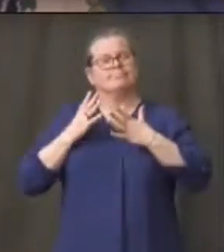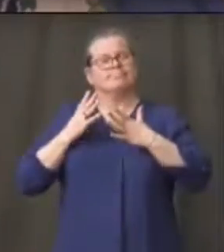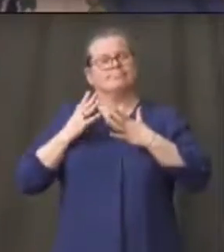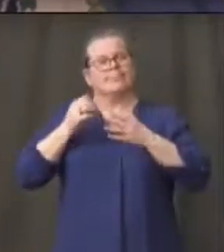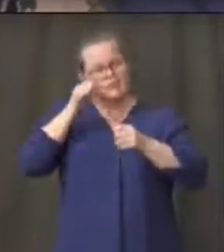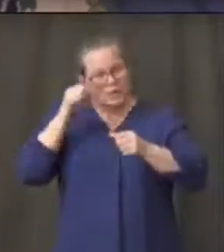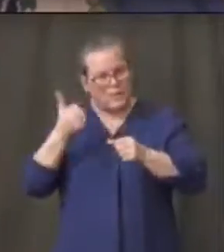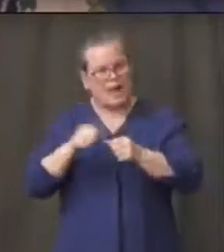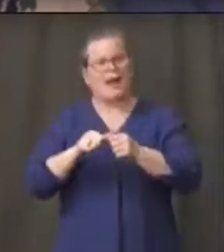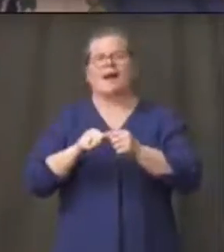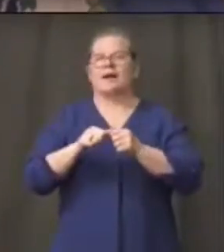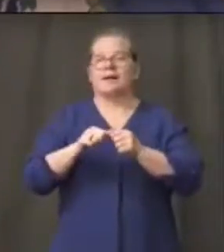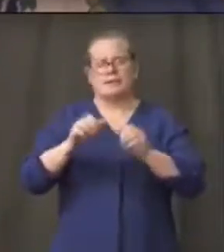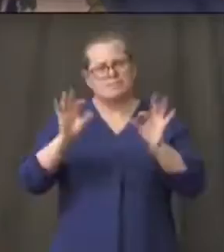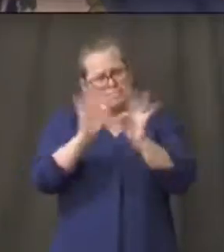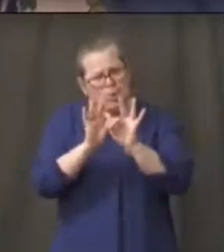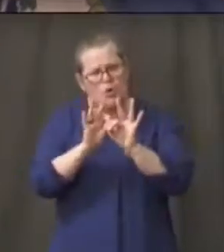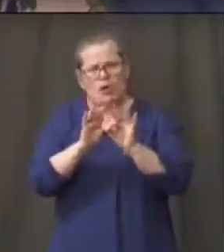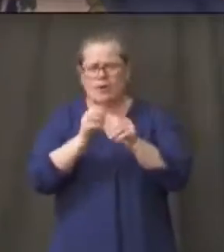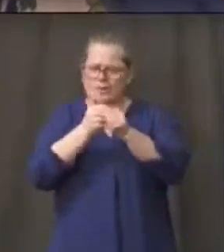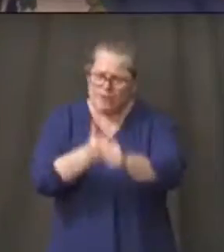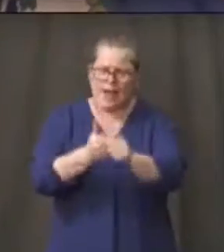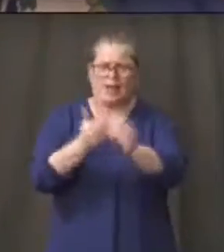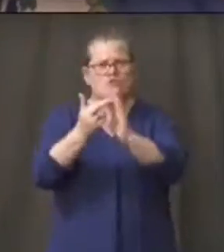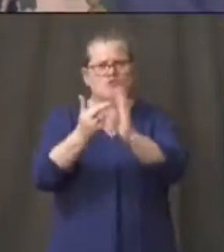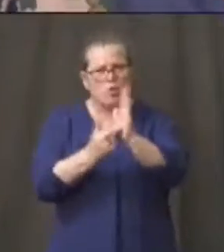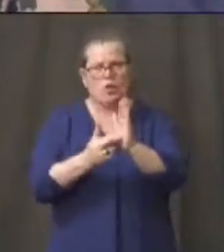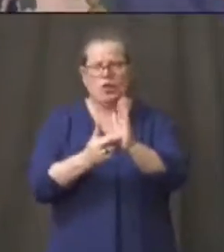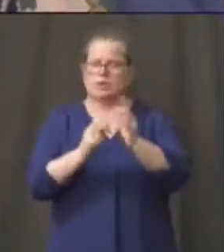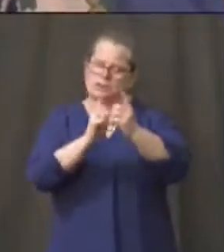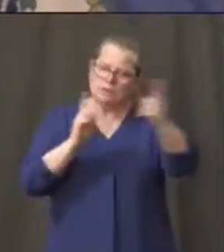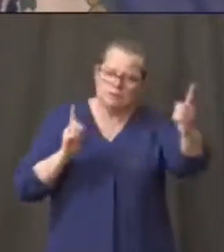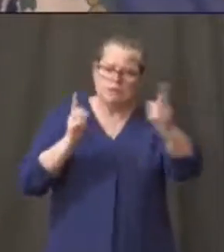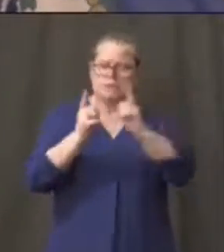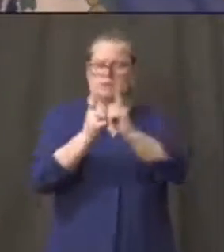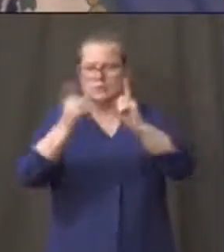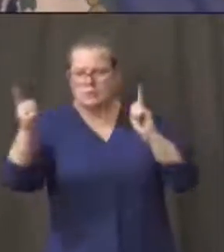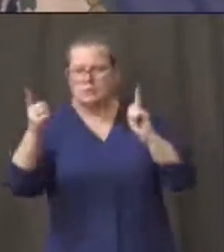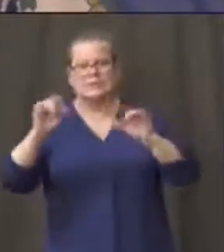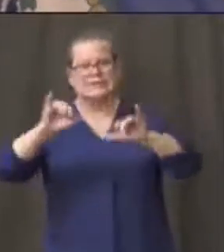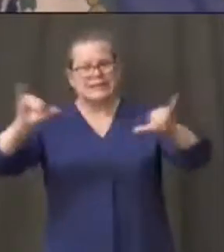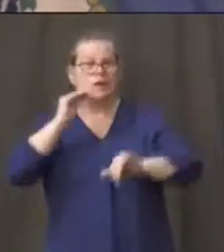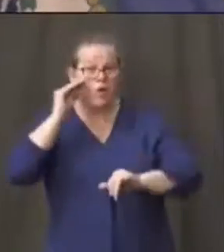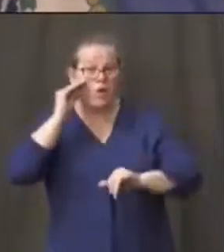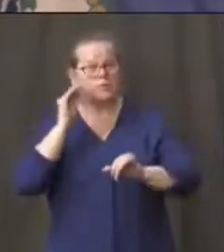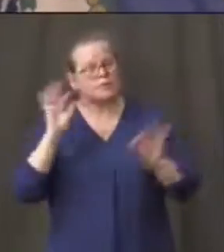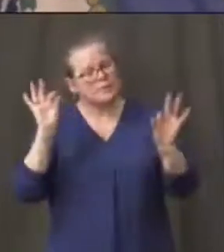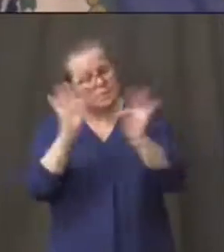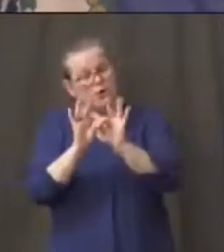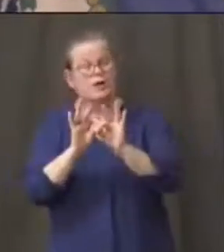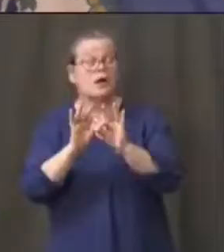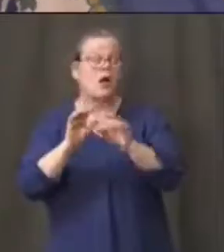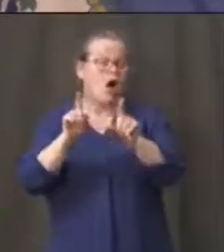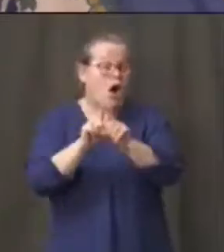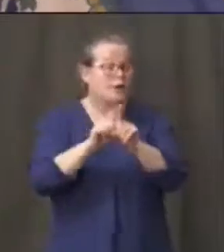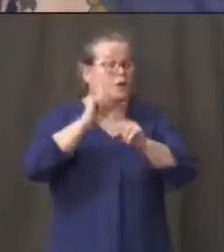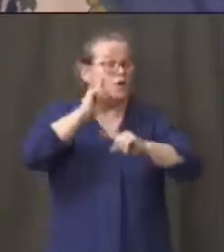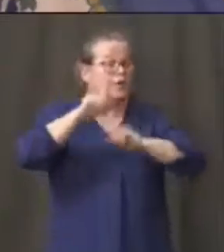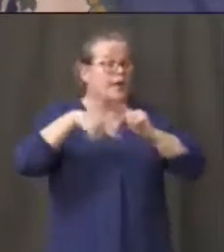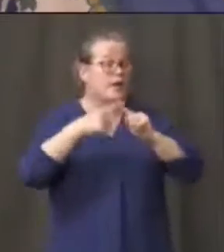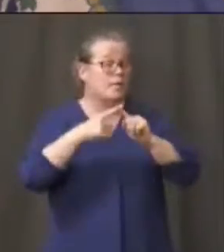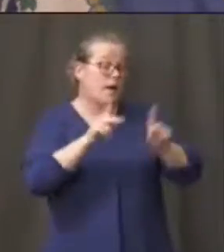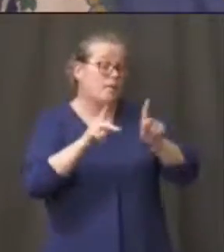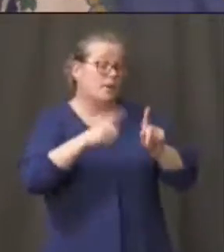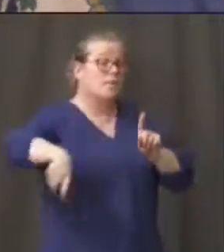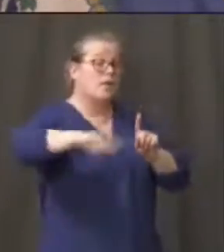serious about the social distance but also remember your friends remember your friends in a community that may not be quite on the mend as fast as your